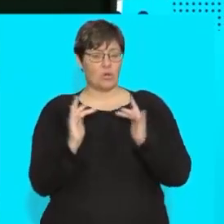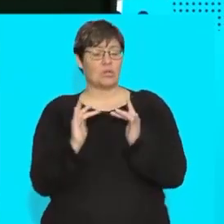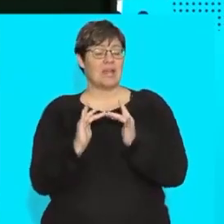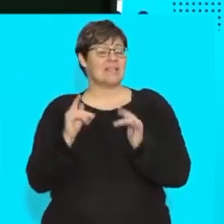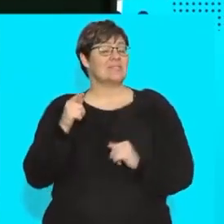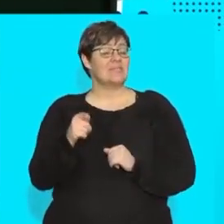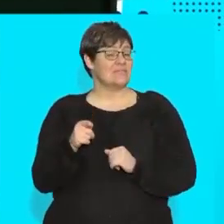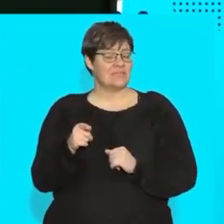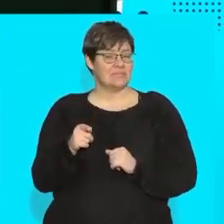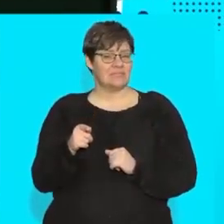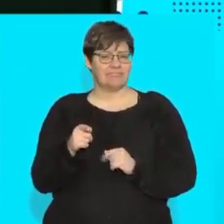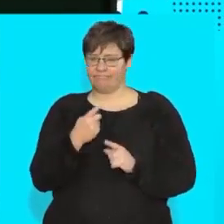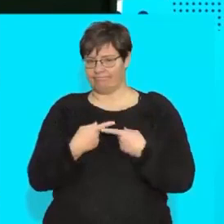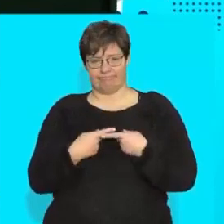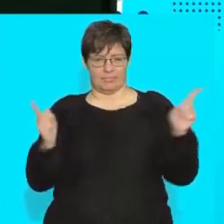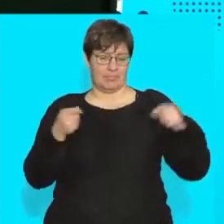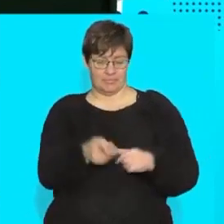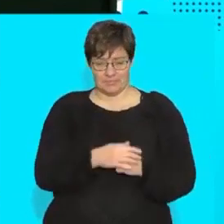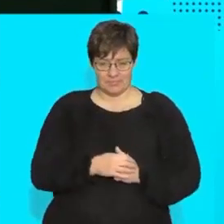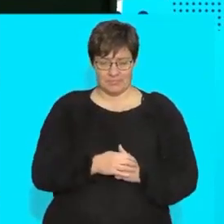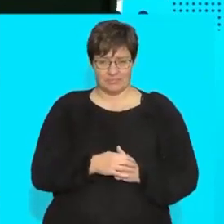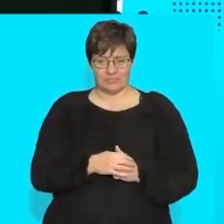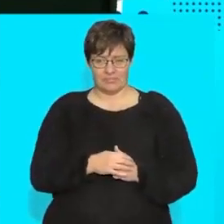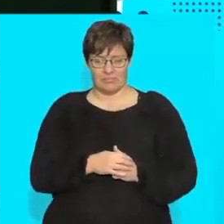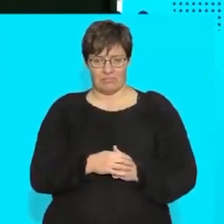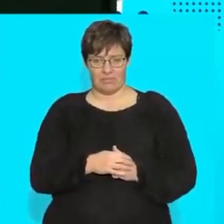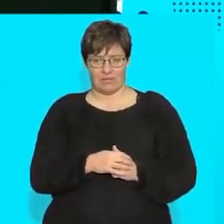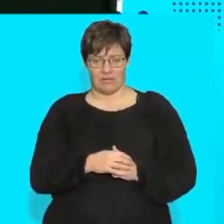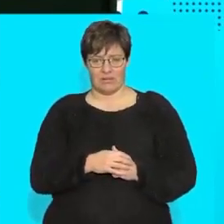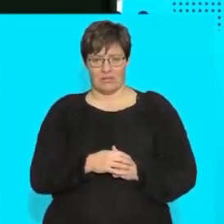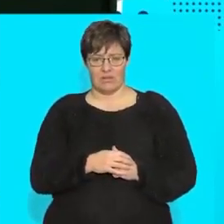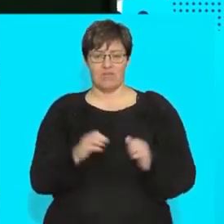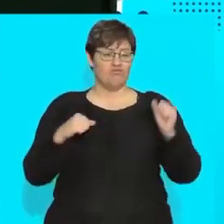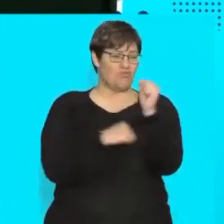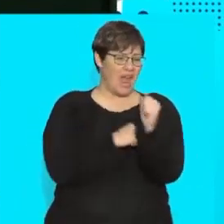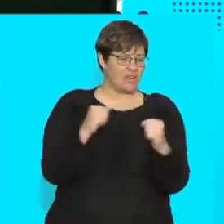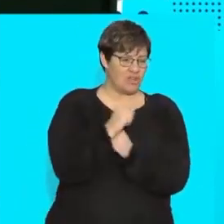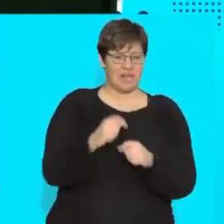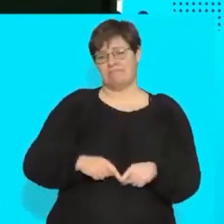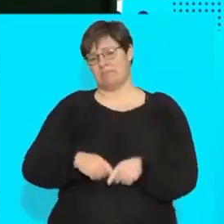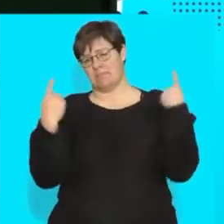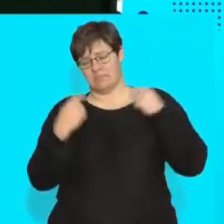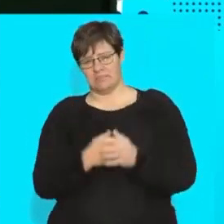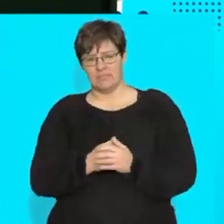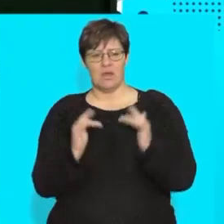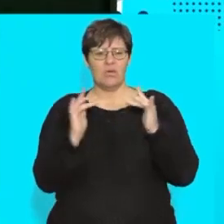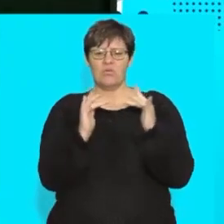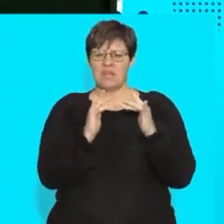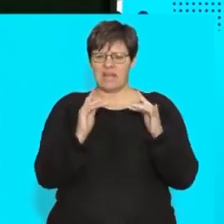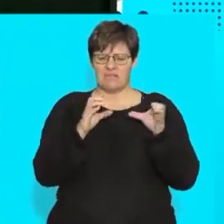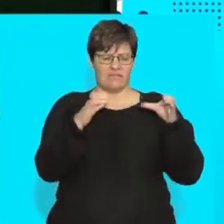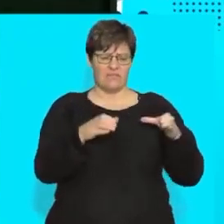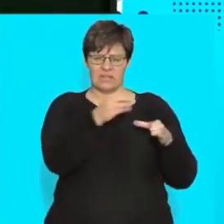right is totally different it has a totally different structure now what does connective tissue do